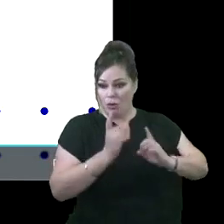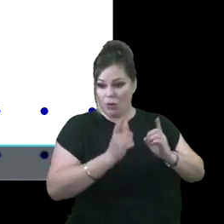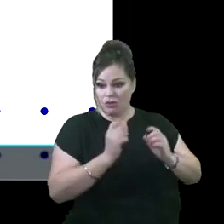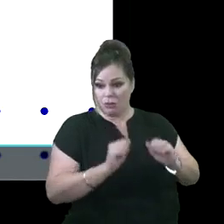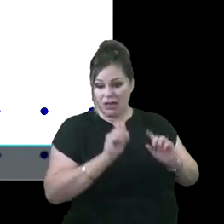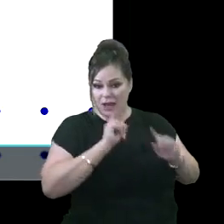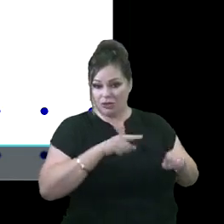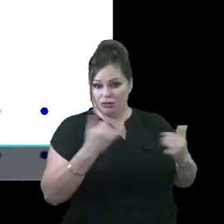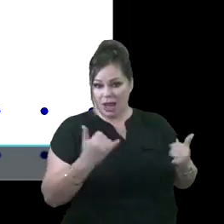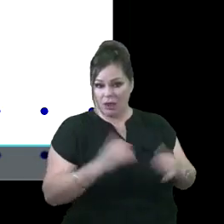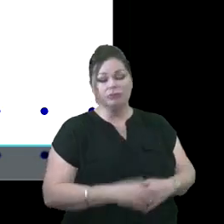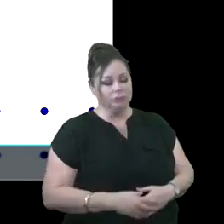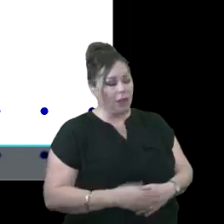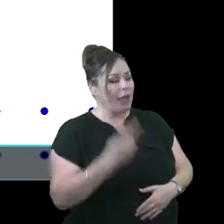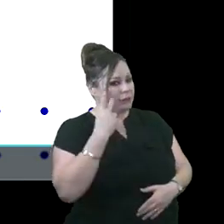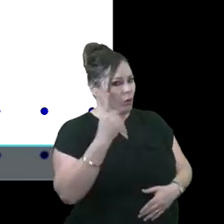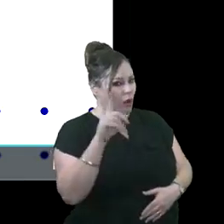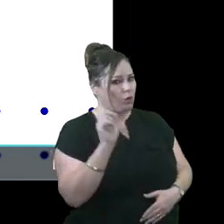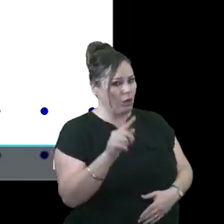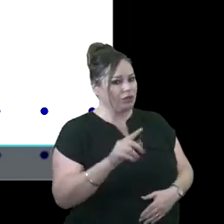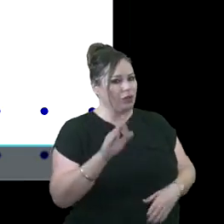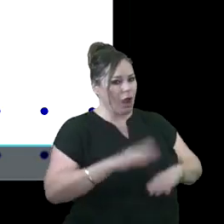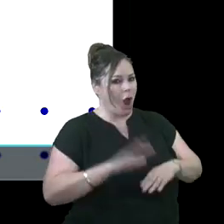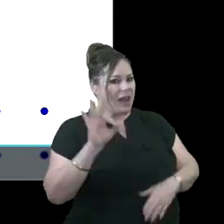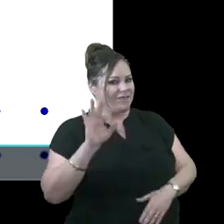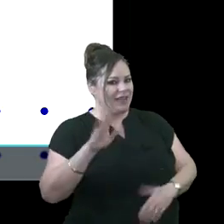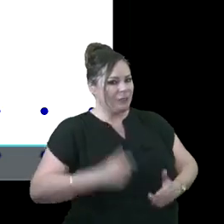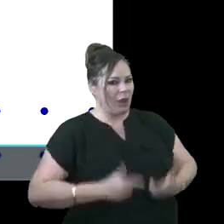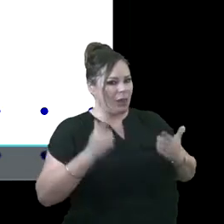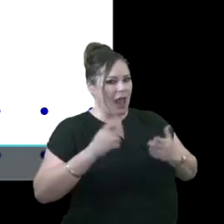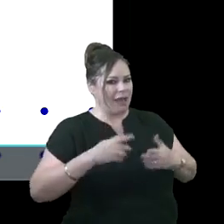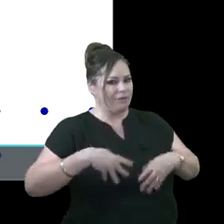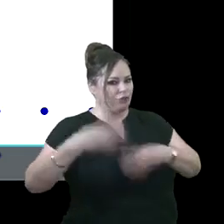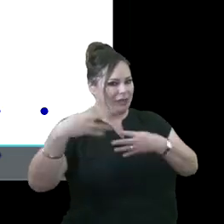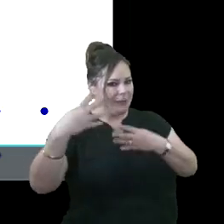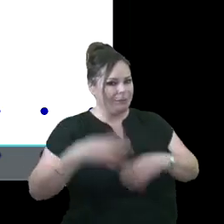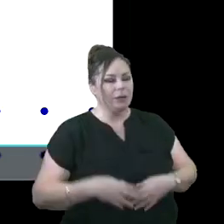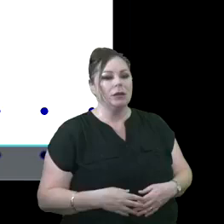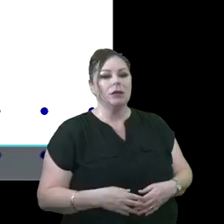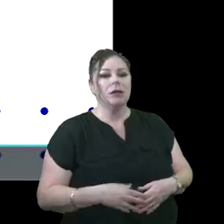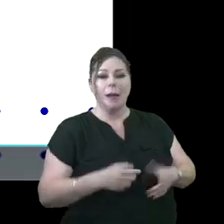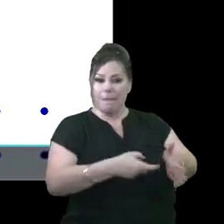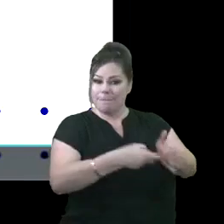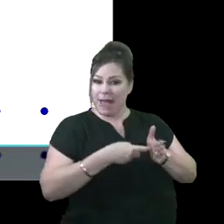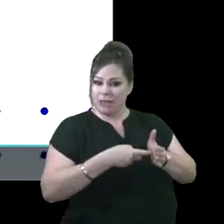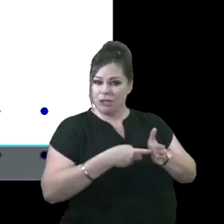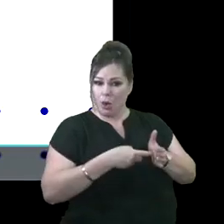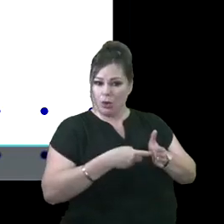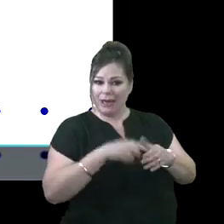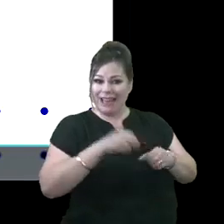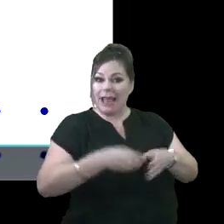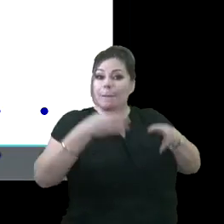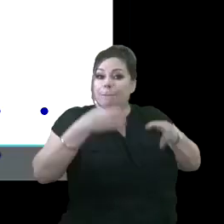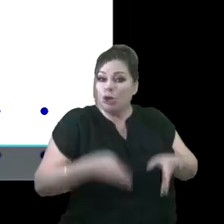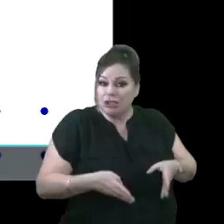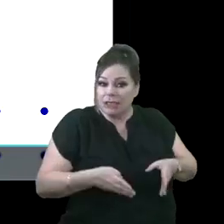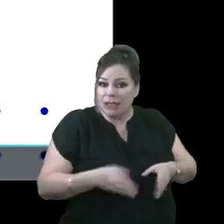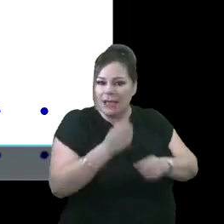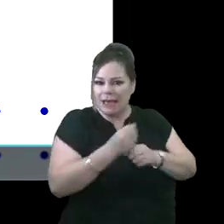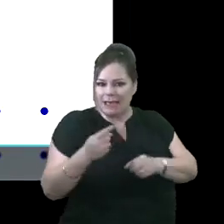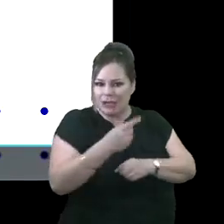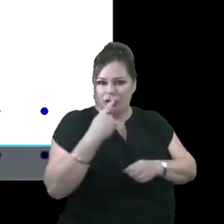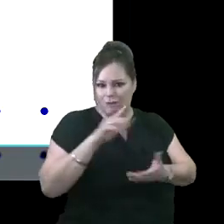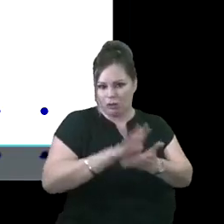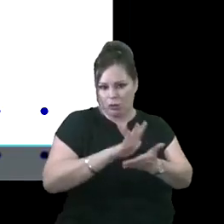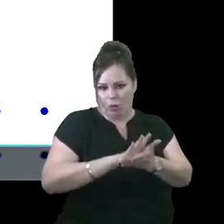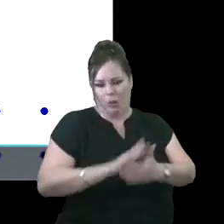answers. Yes sir, I do see one question on our Facebook live stream and it asks, is it going to be mandatory to be in person next school year?